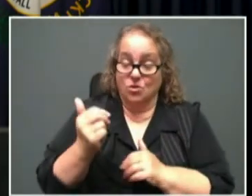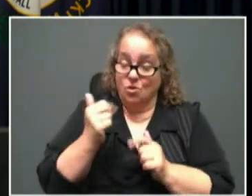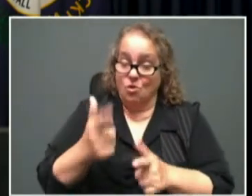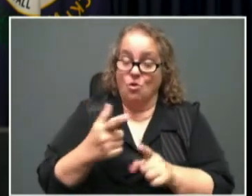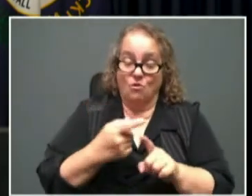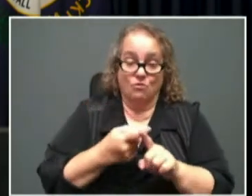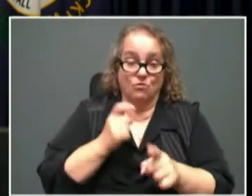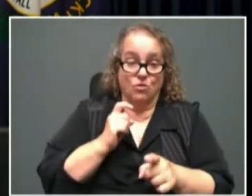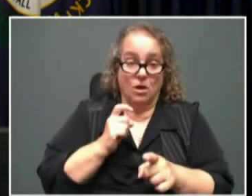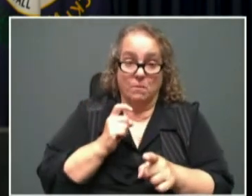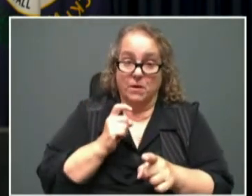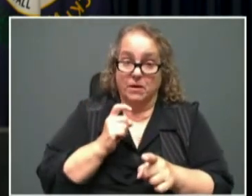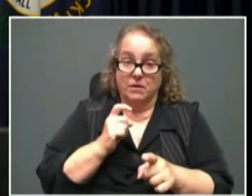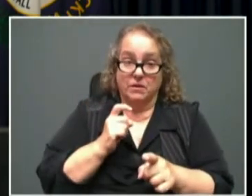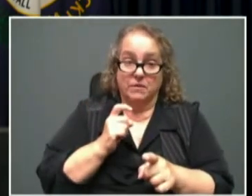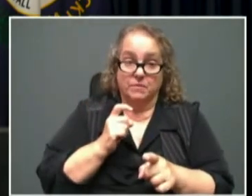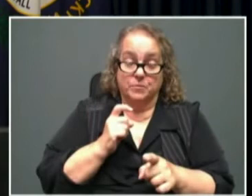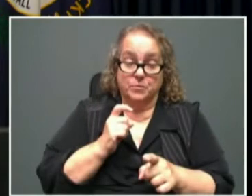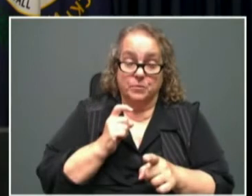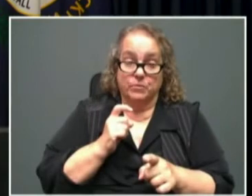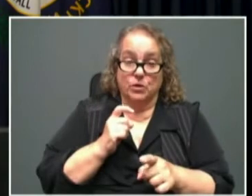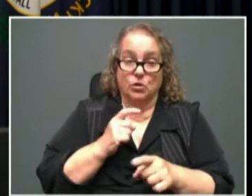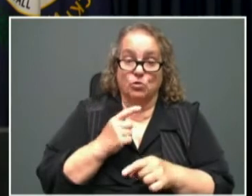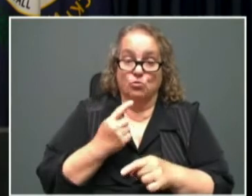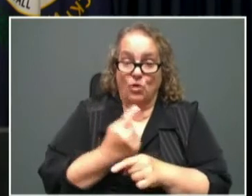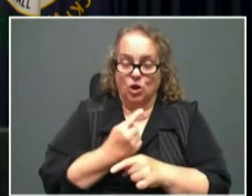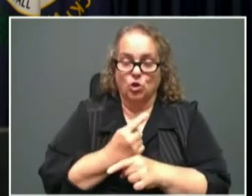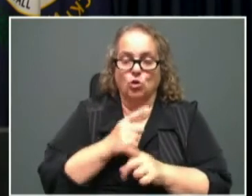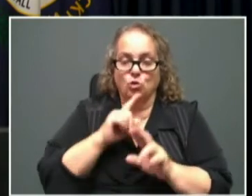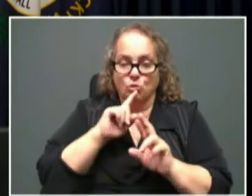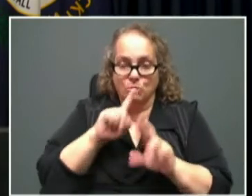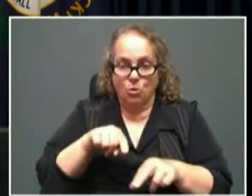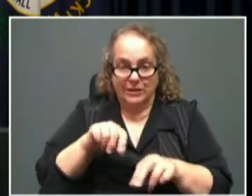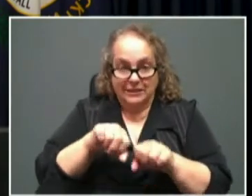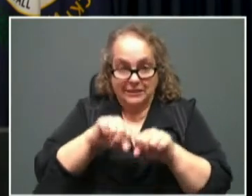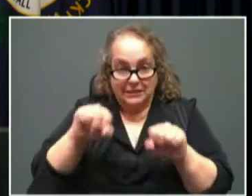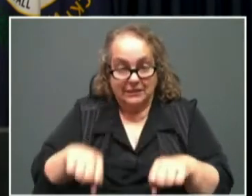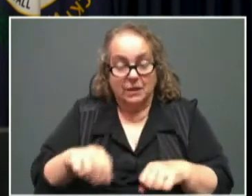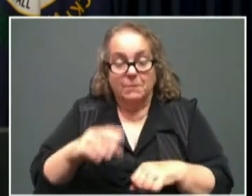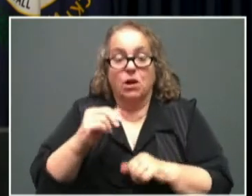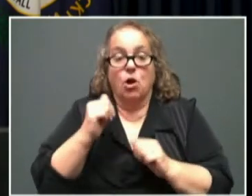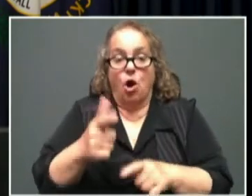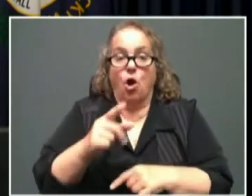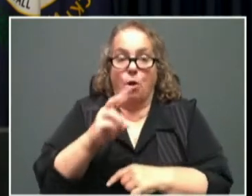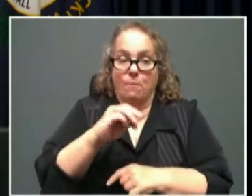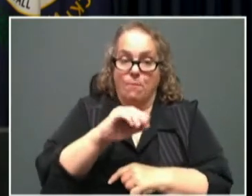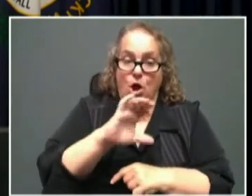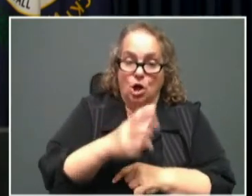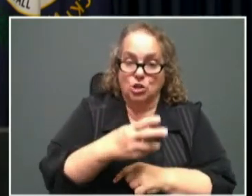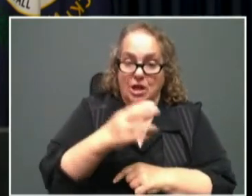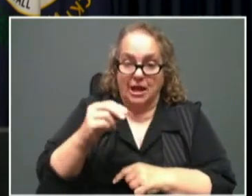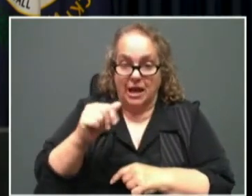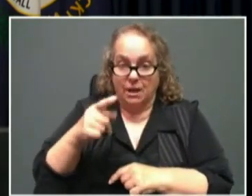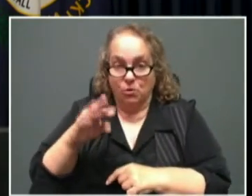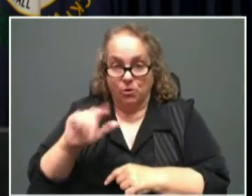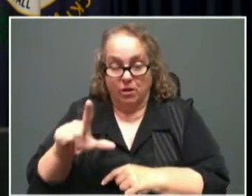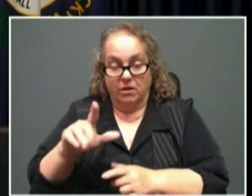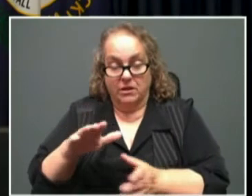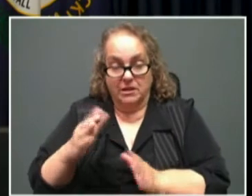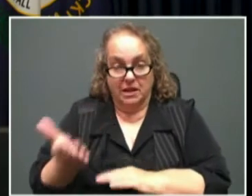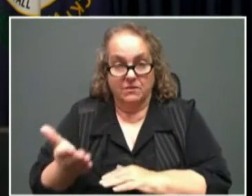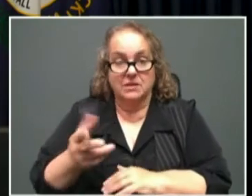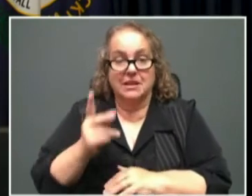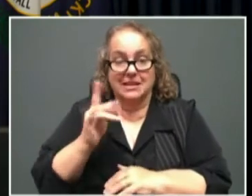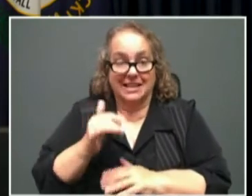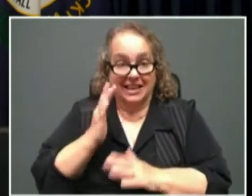the regular reporting system, and they are all March and April deaths. These are Kentuckians that